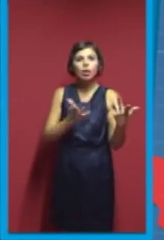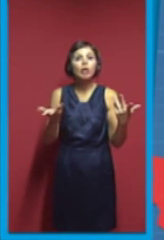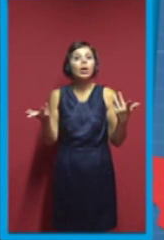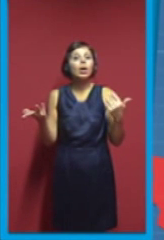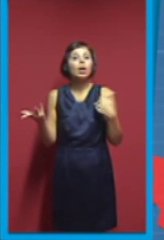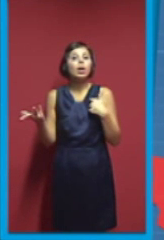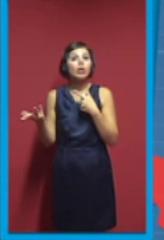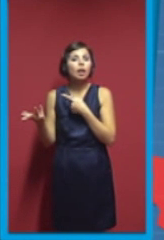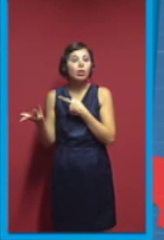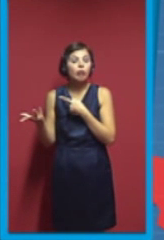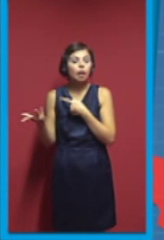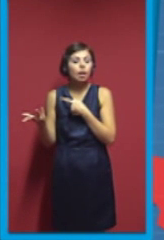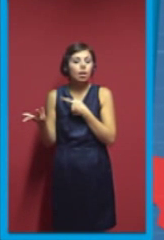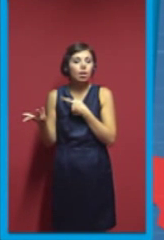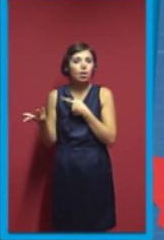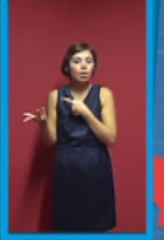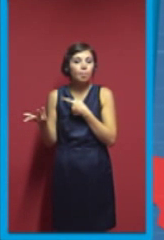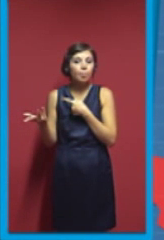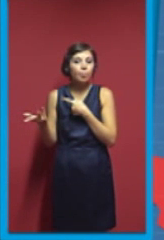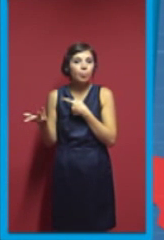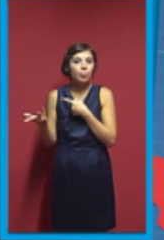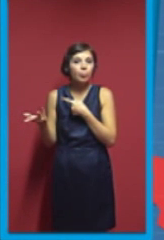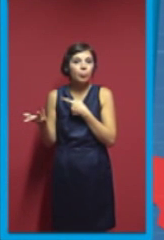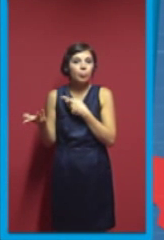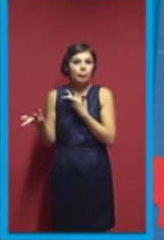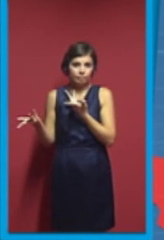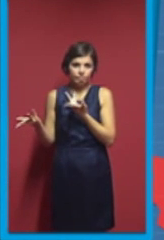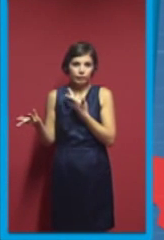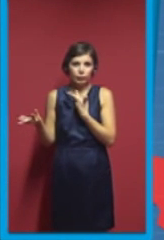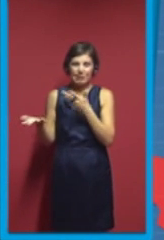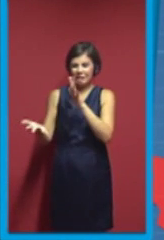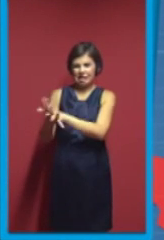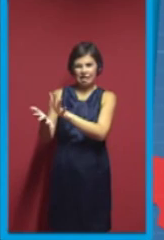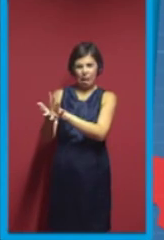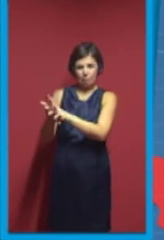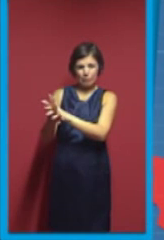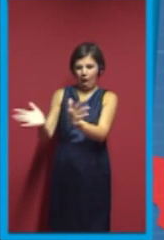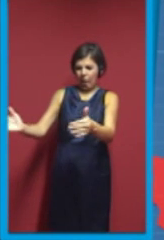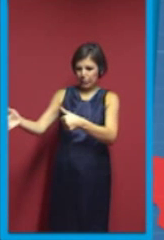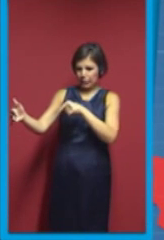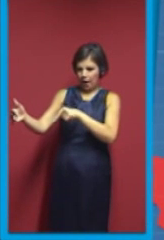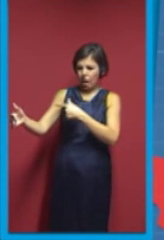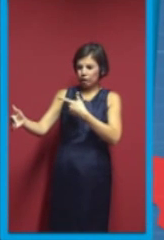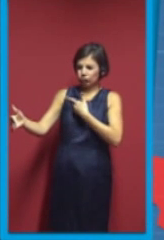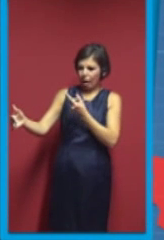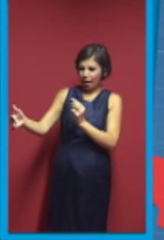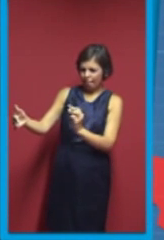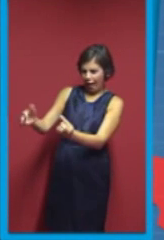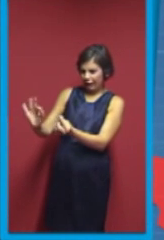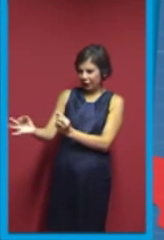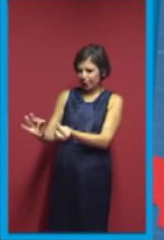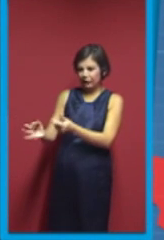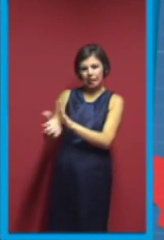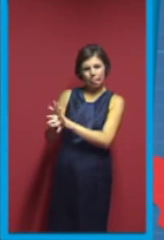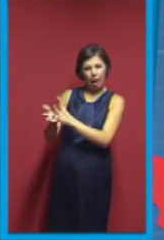in the local hardware store, and, well, they can replicate. Unfortunately, these took a long time